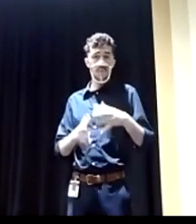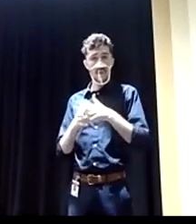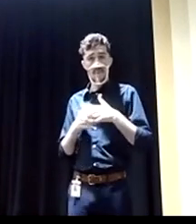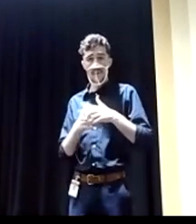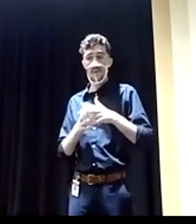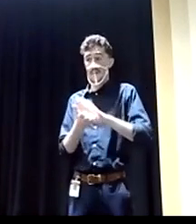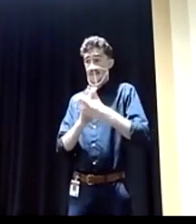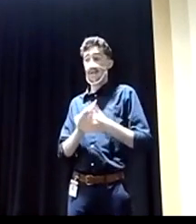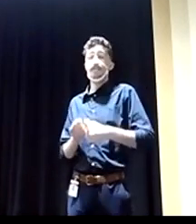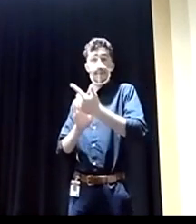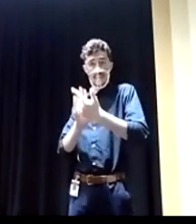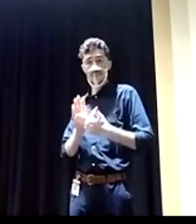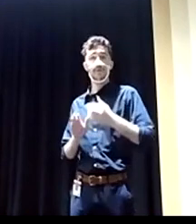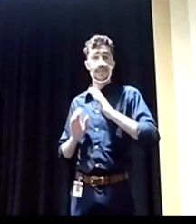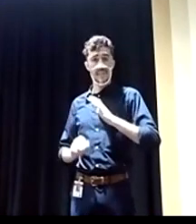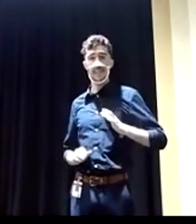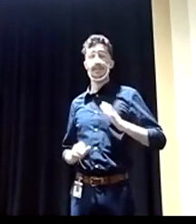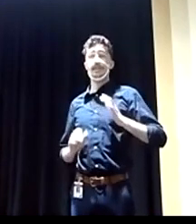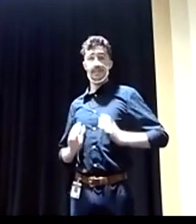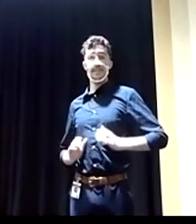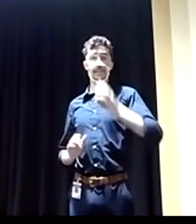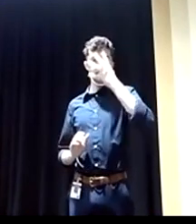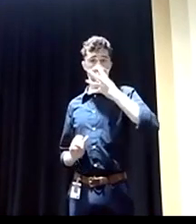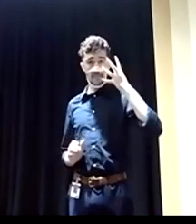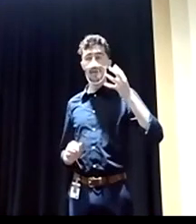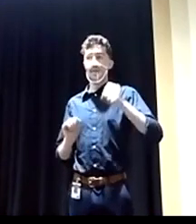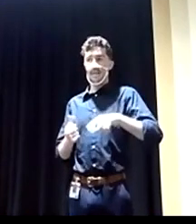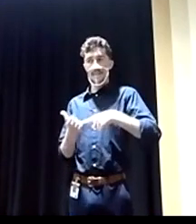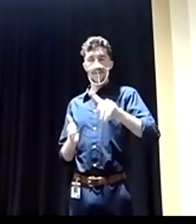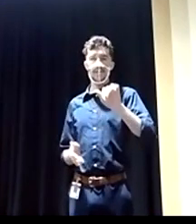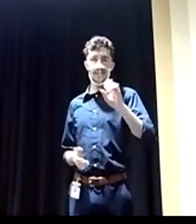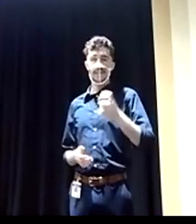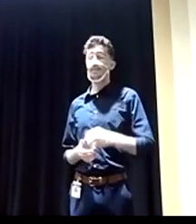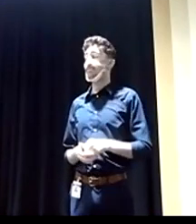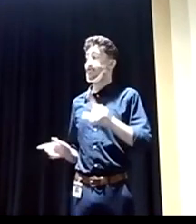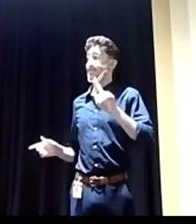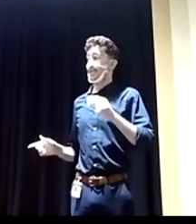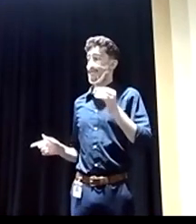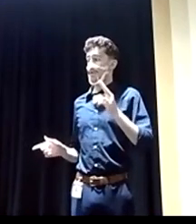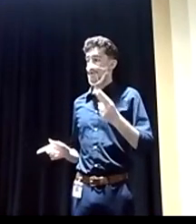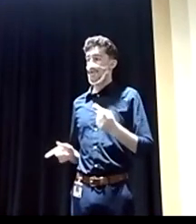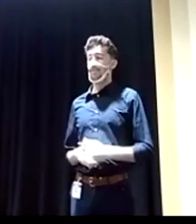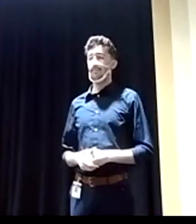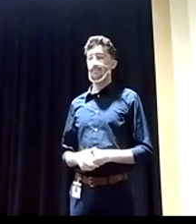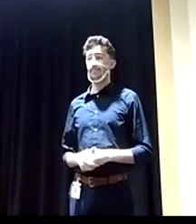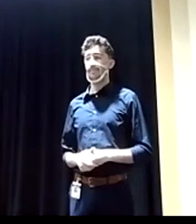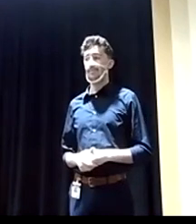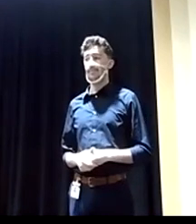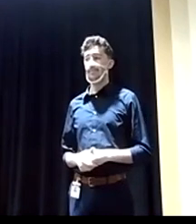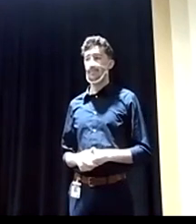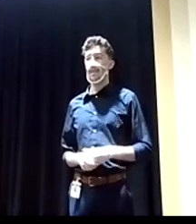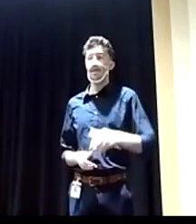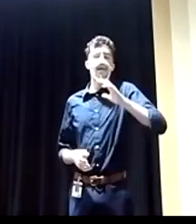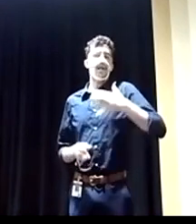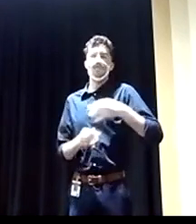become a legal citizen and come work and pay your taxes. Lieutenant Governor? Our campaign has always